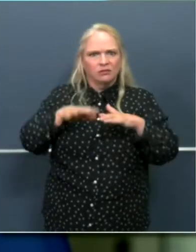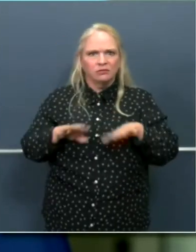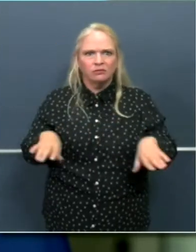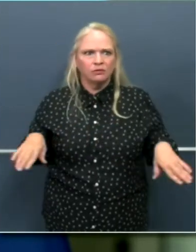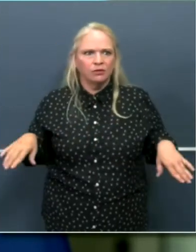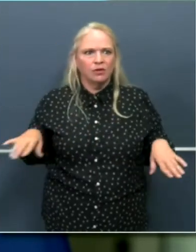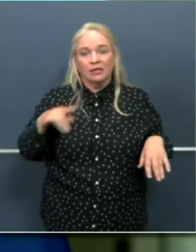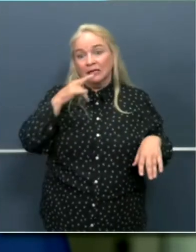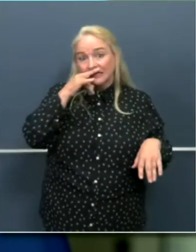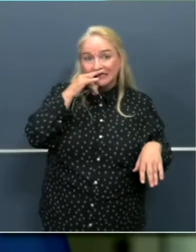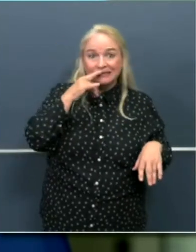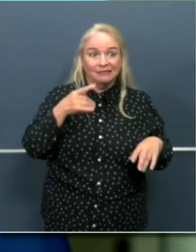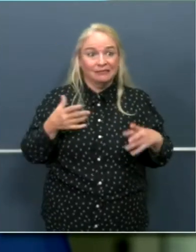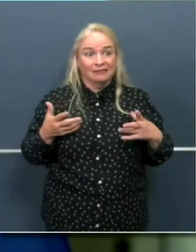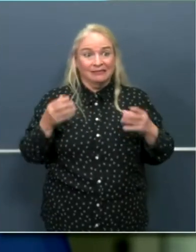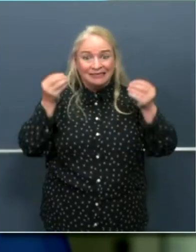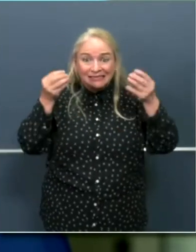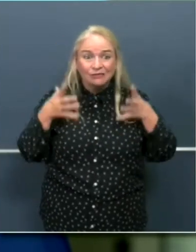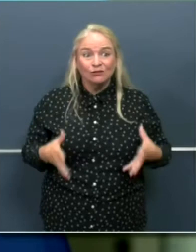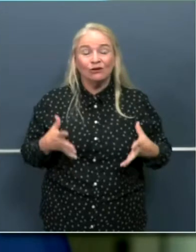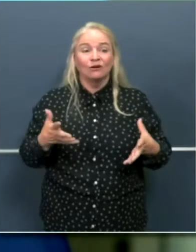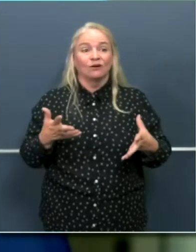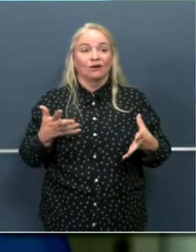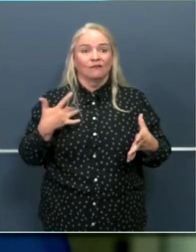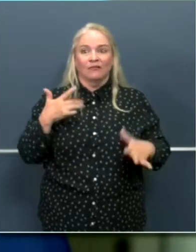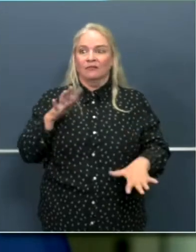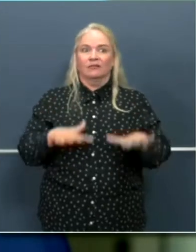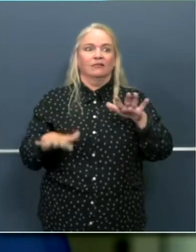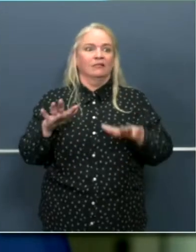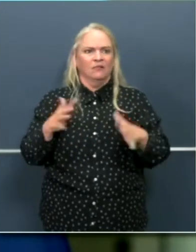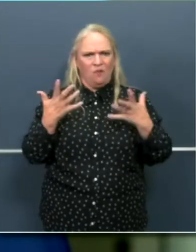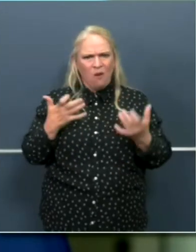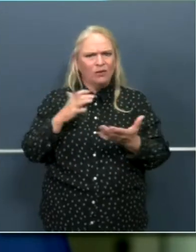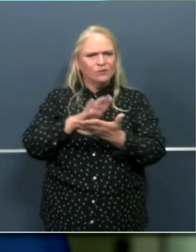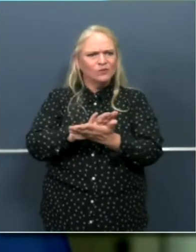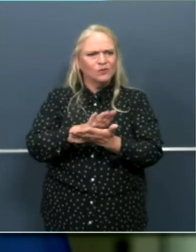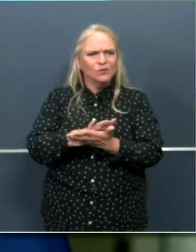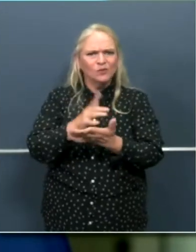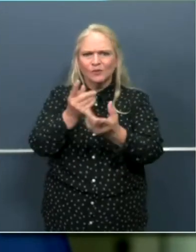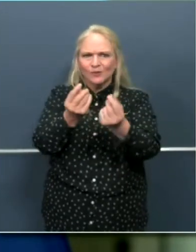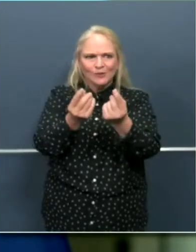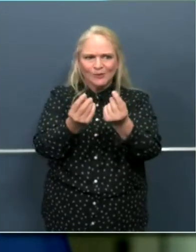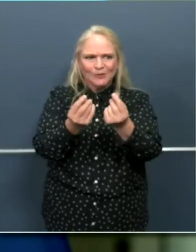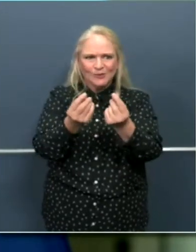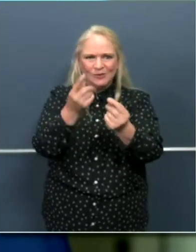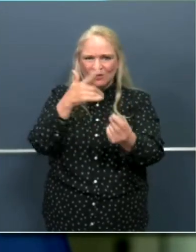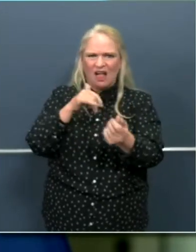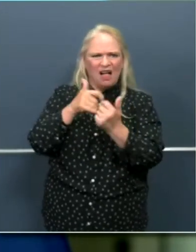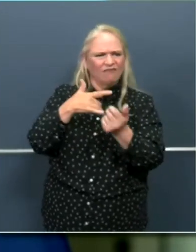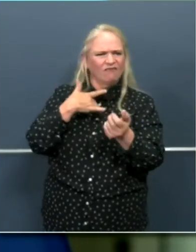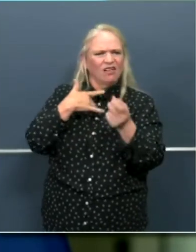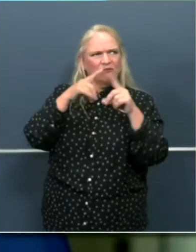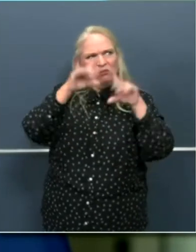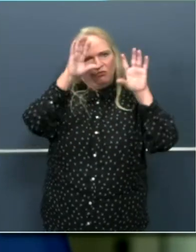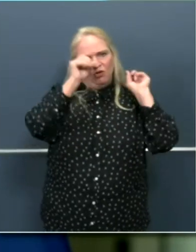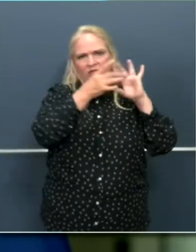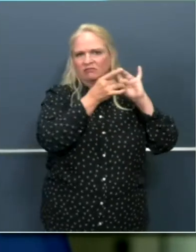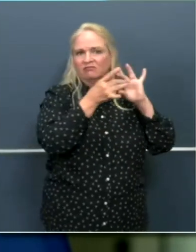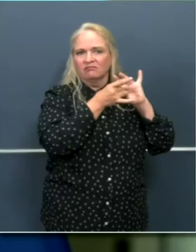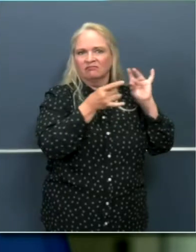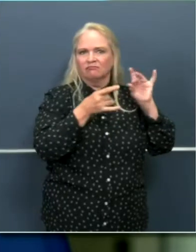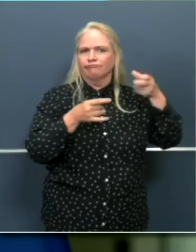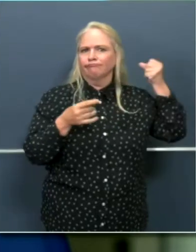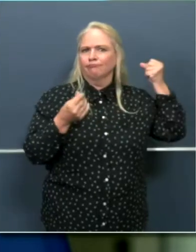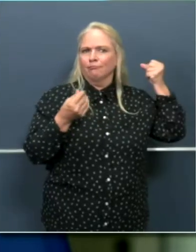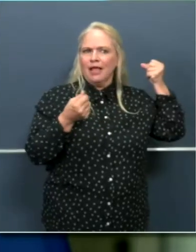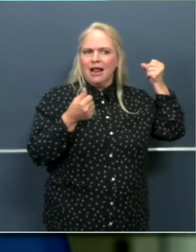What do you need from the federal government to ensure that happens? And do you feel repercussions if for example there aren't enough teachers willing to go